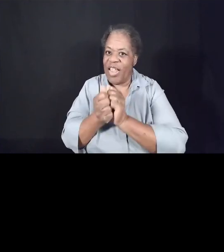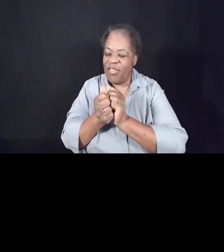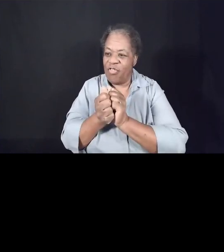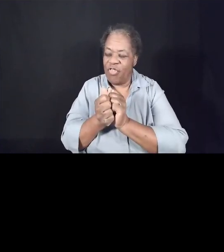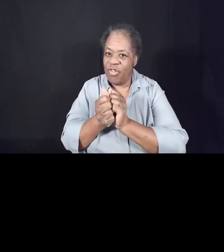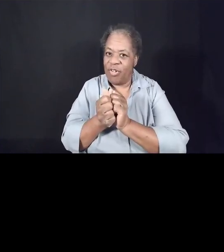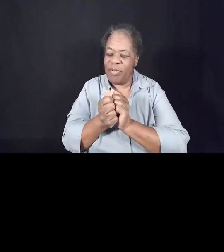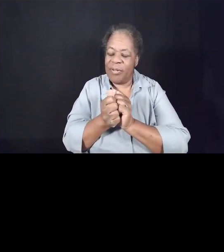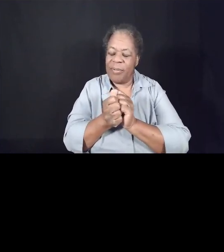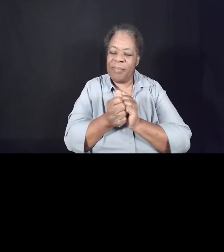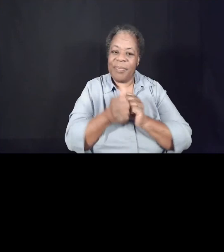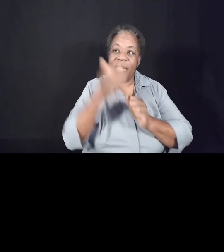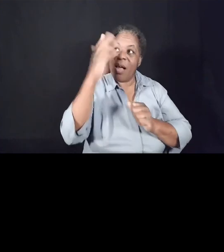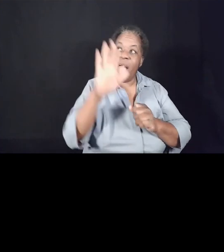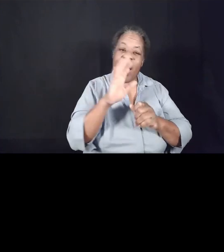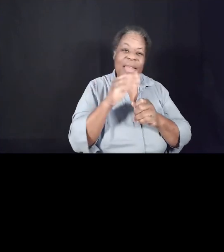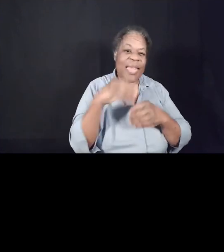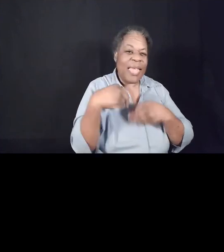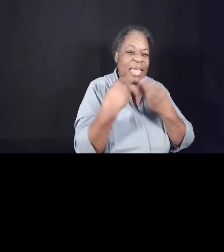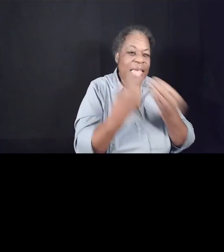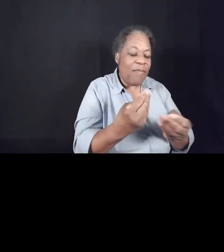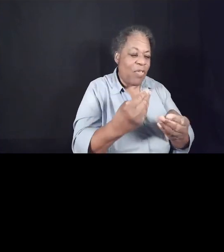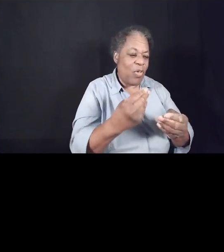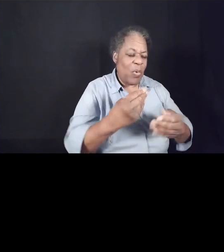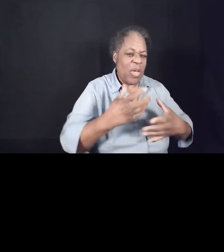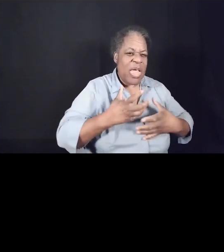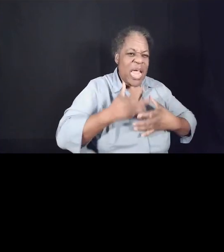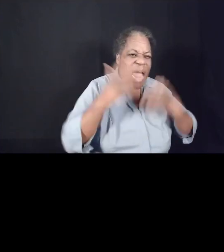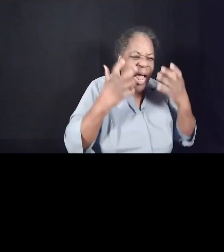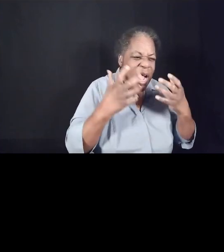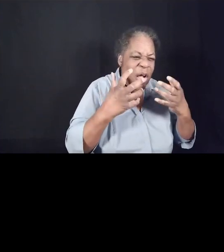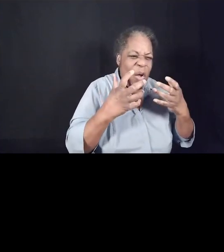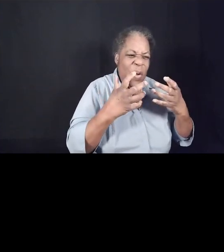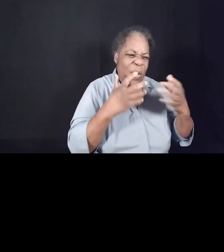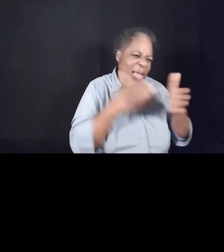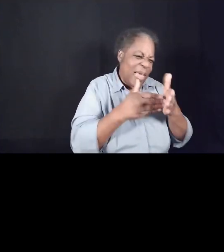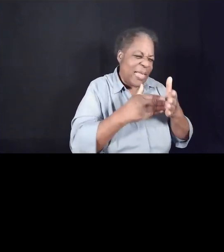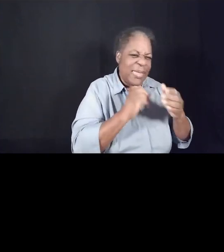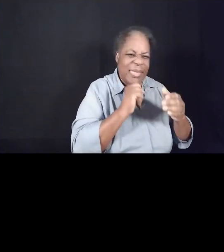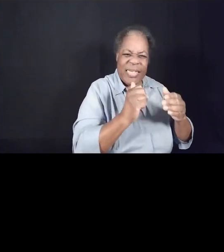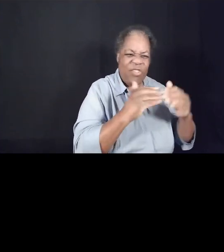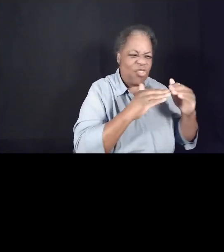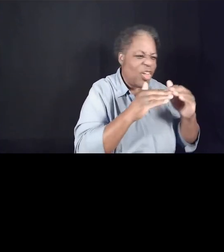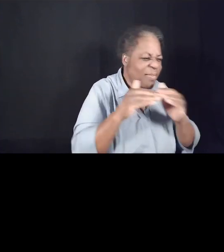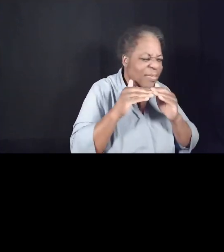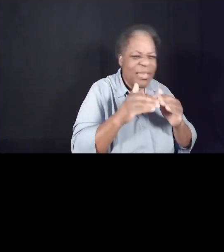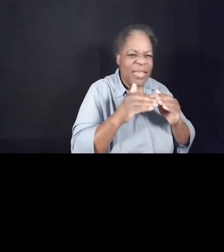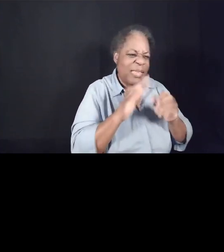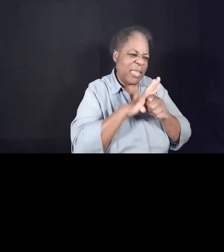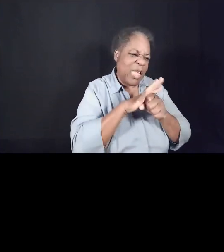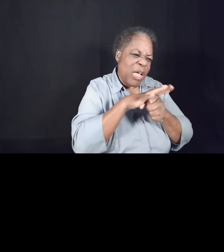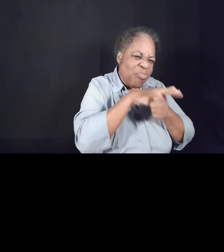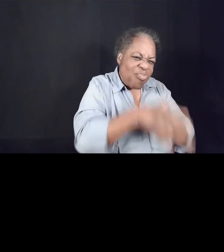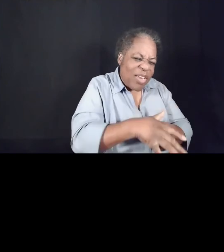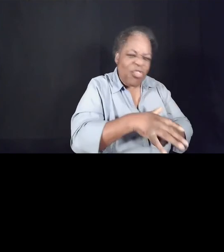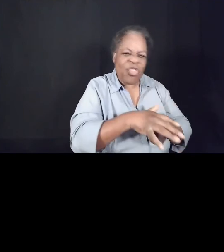May God bless you with anger at injustice, oppression, and the exploitation of people